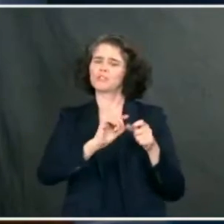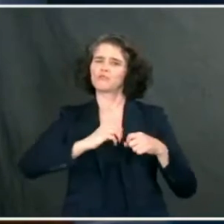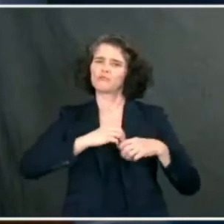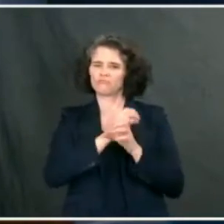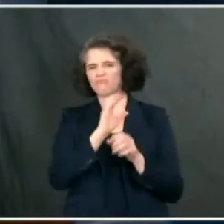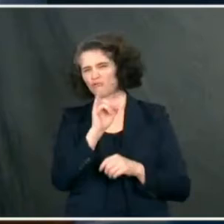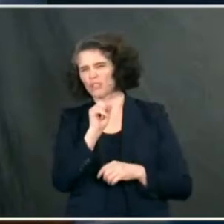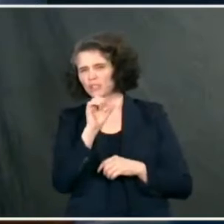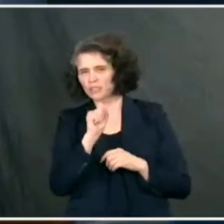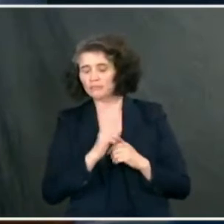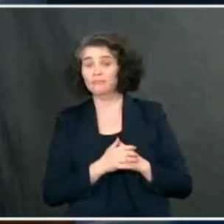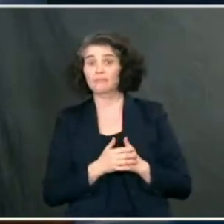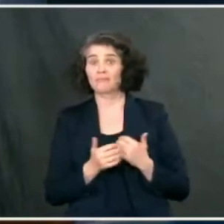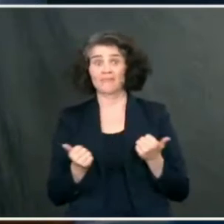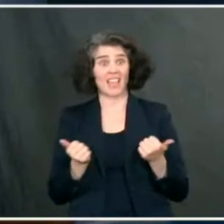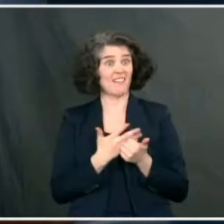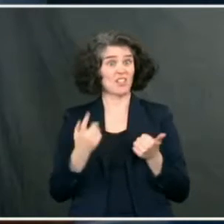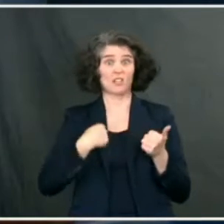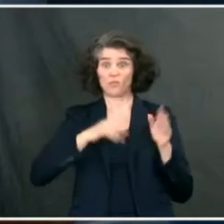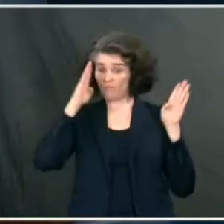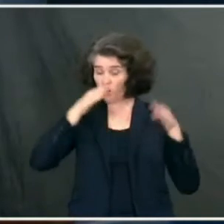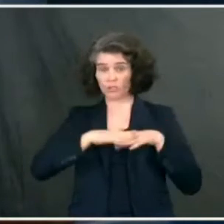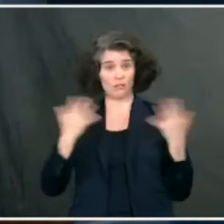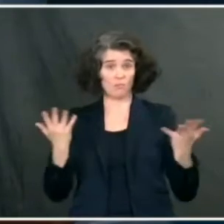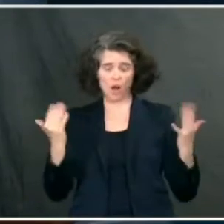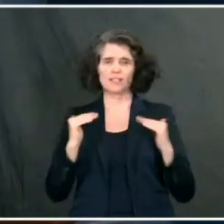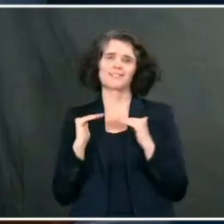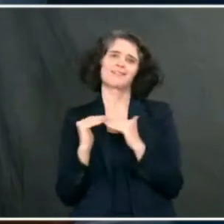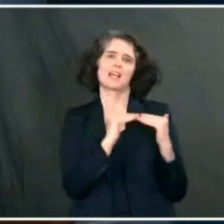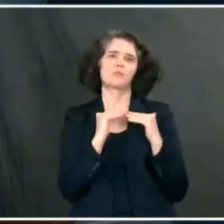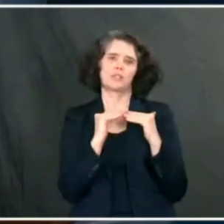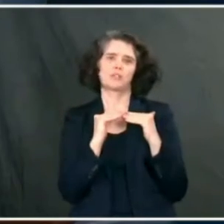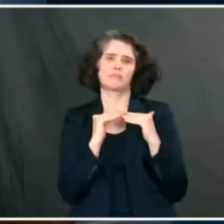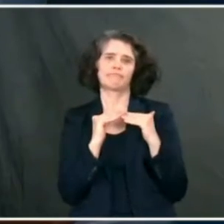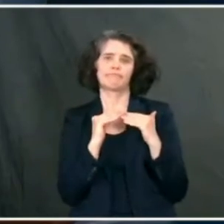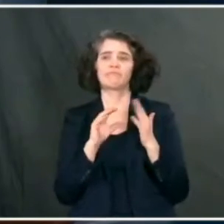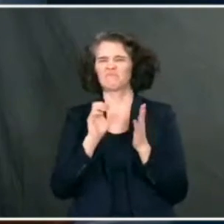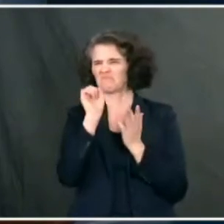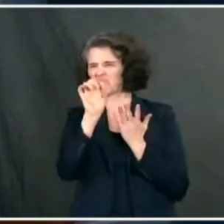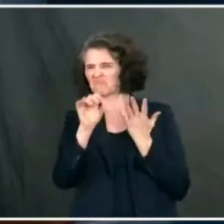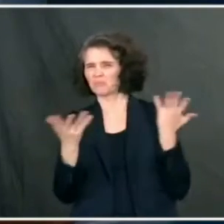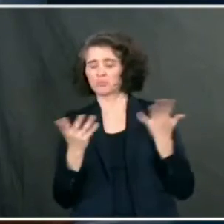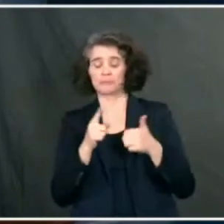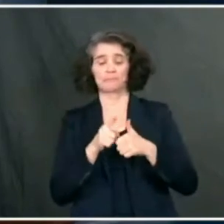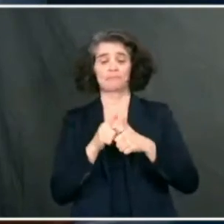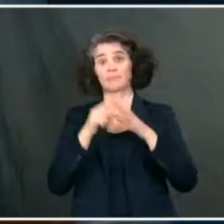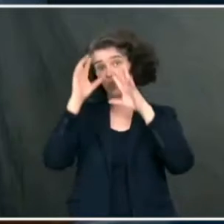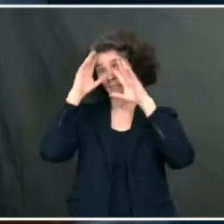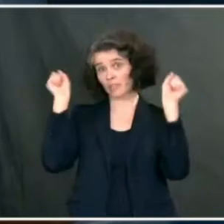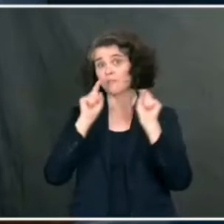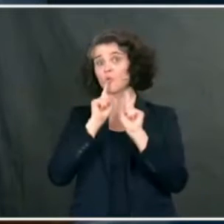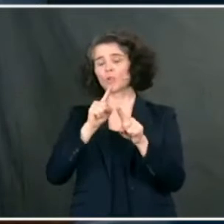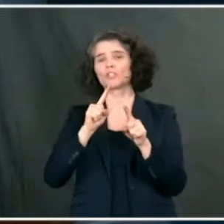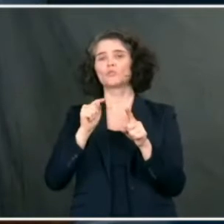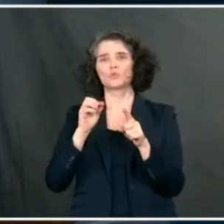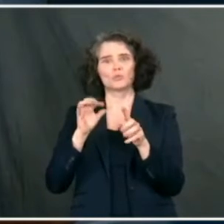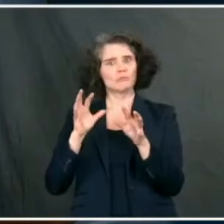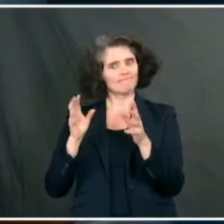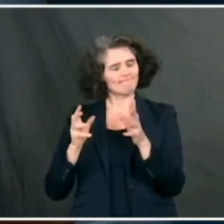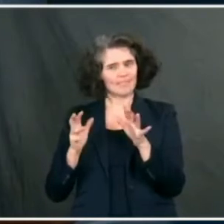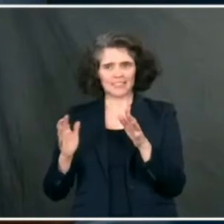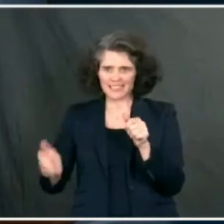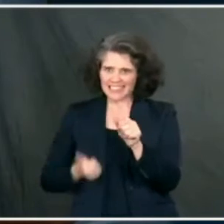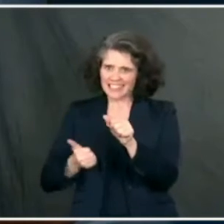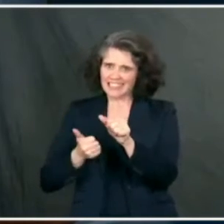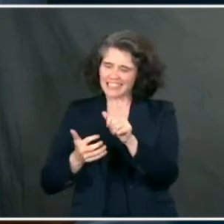everything we do every day will be equity. Some highlights of those actions include an executive order to fill supply shortfalls for